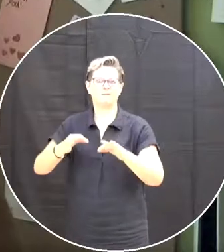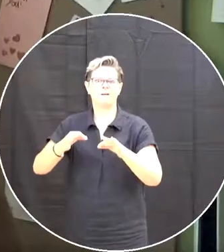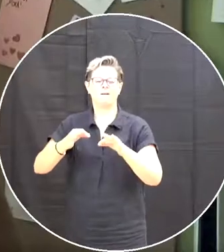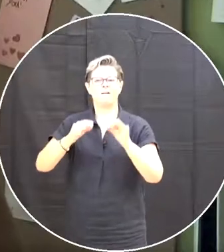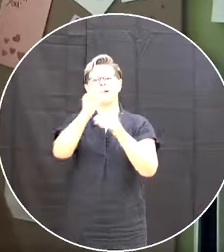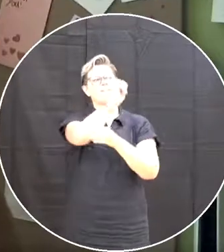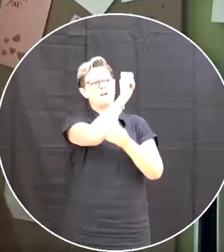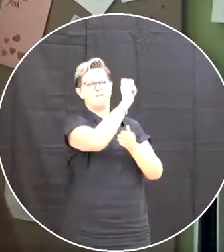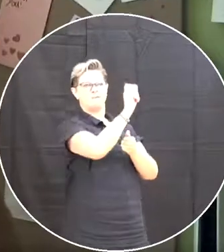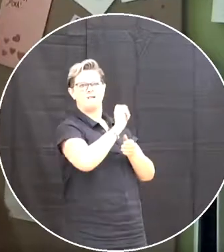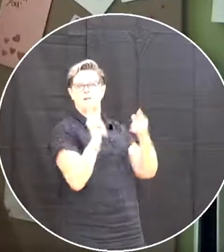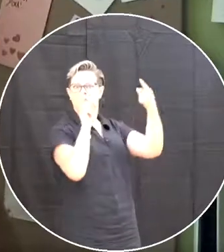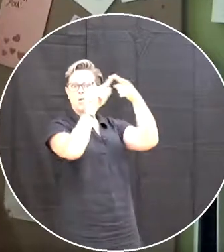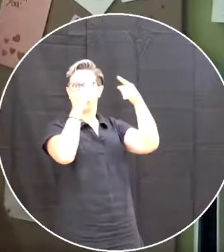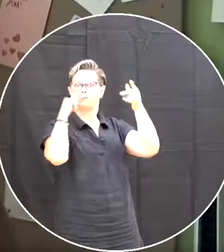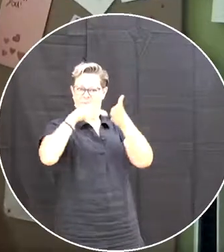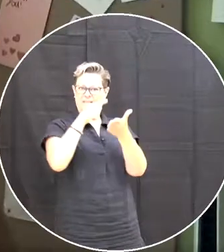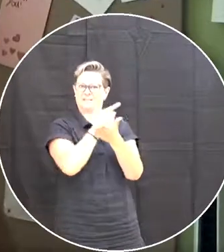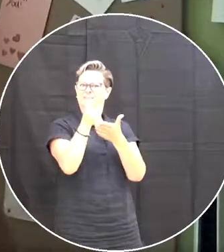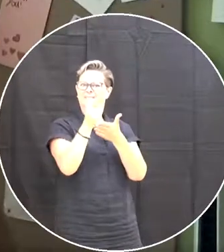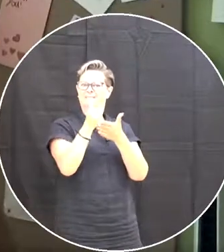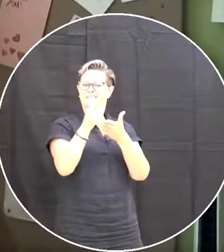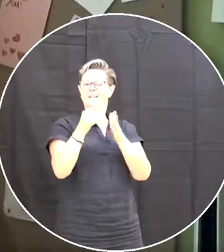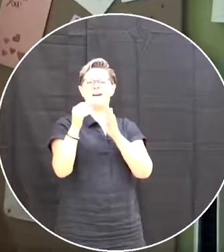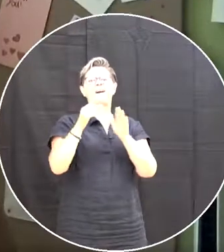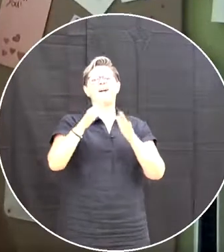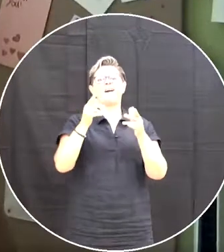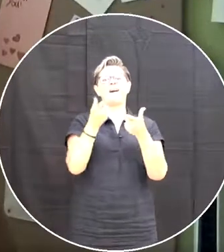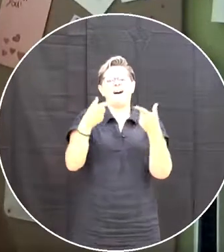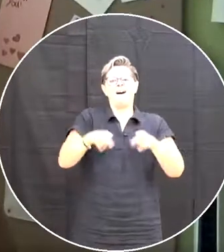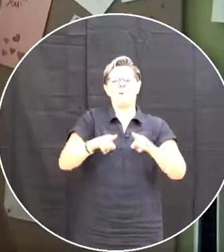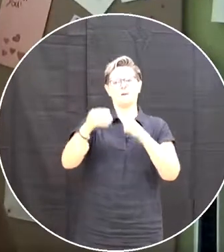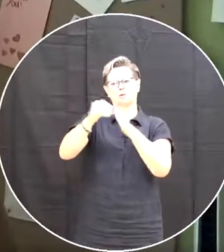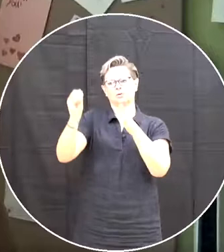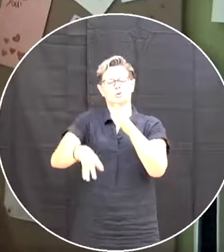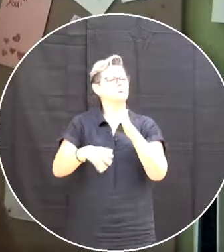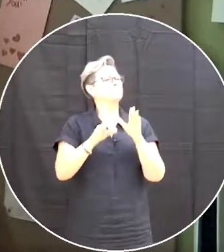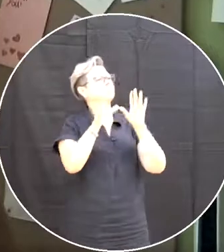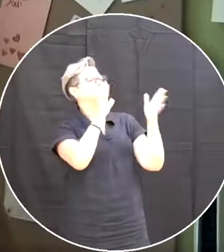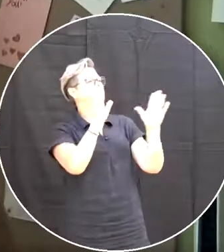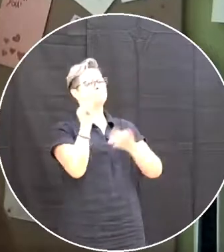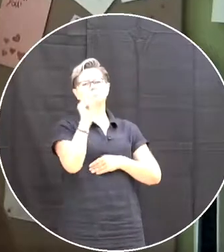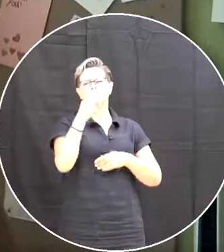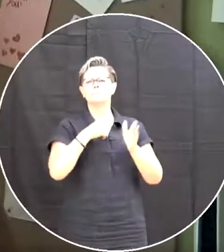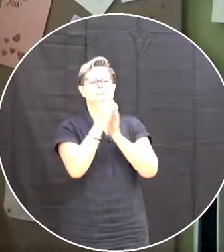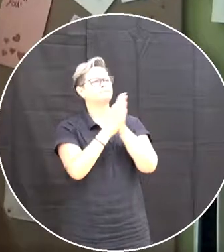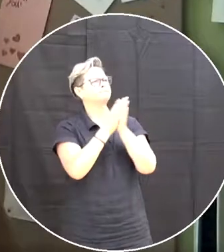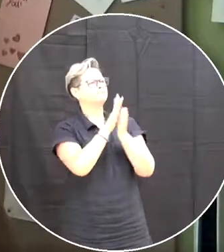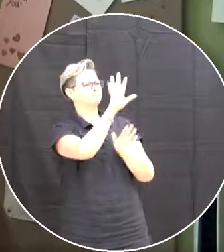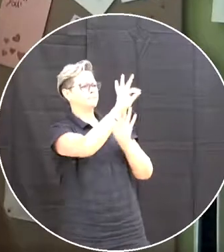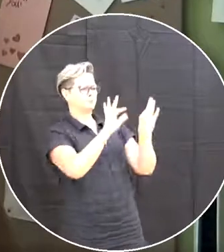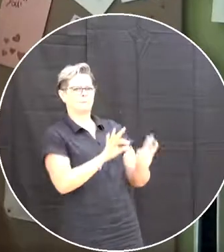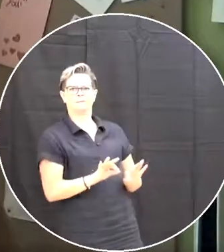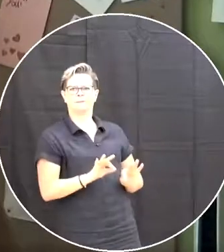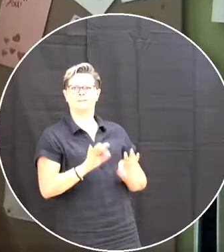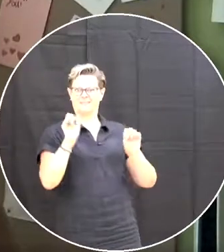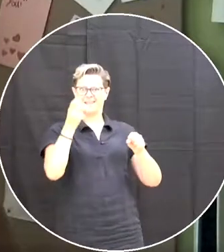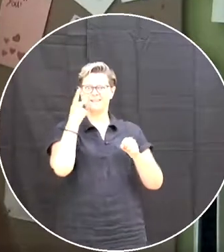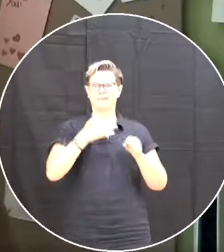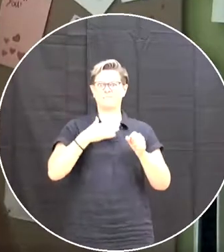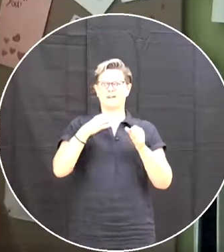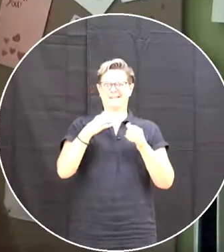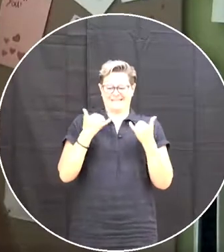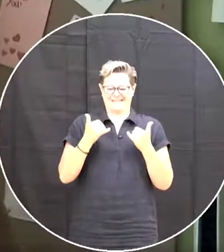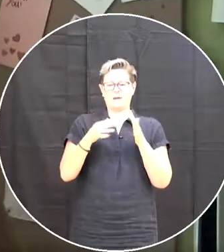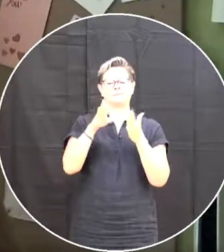goals for the week Then the students select where their interest lies So for if we look at my current deep learning project Or